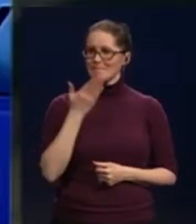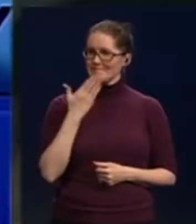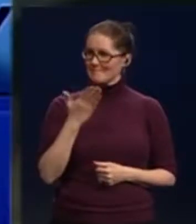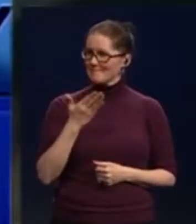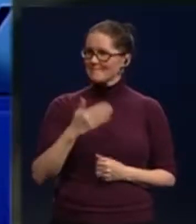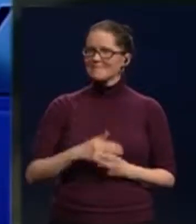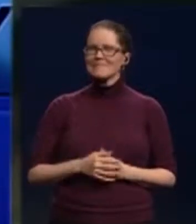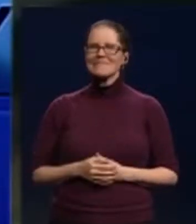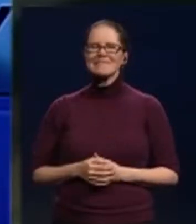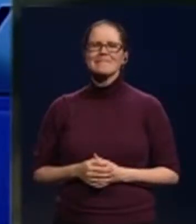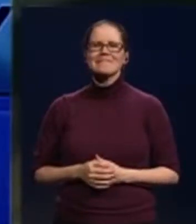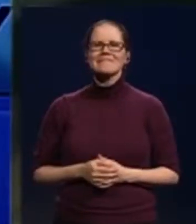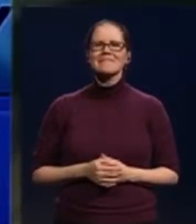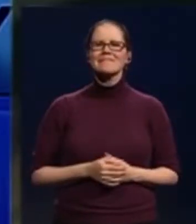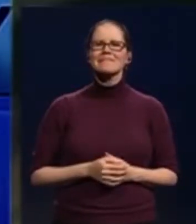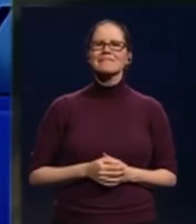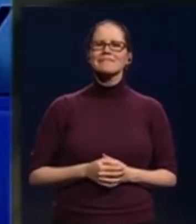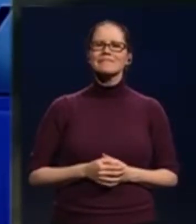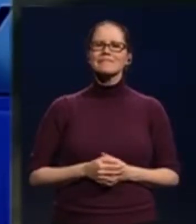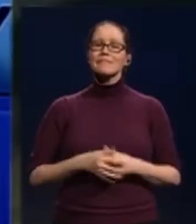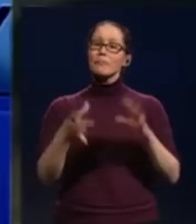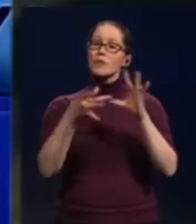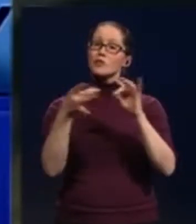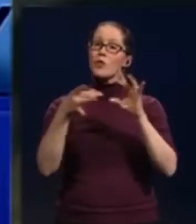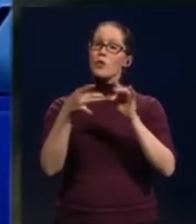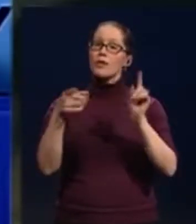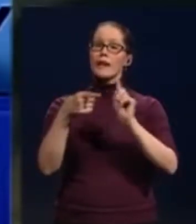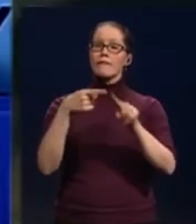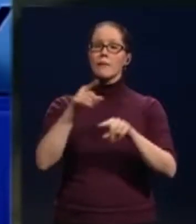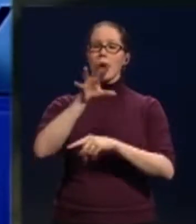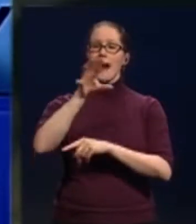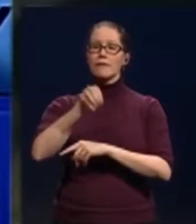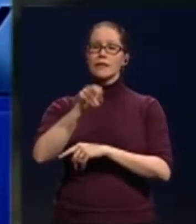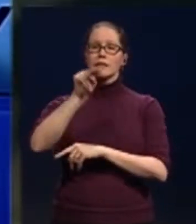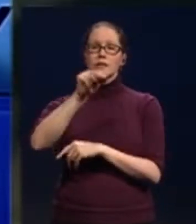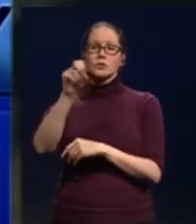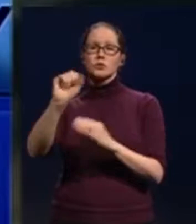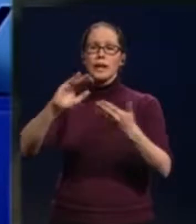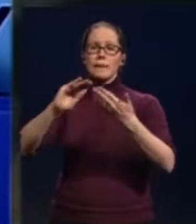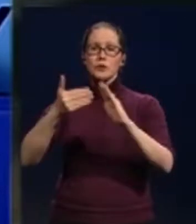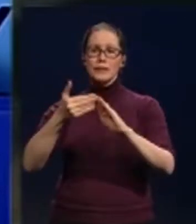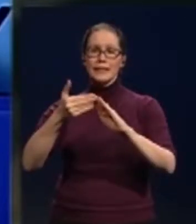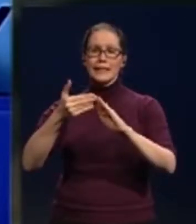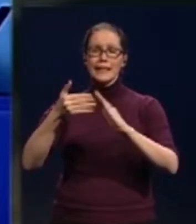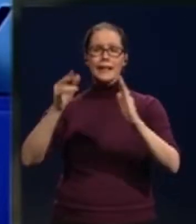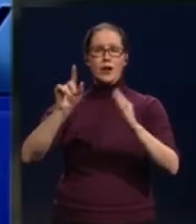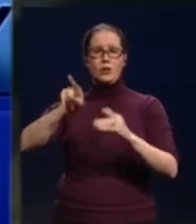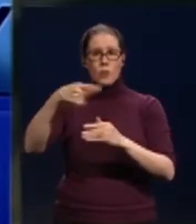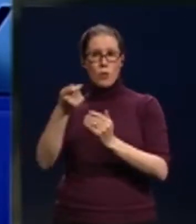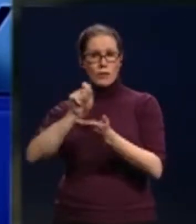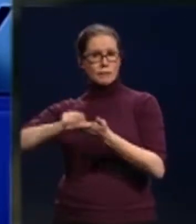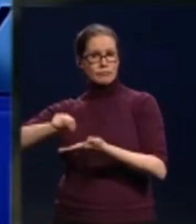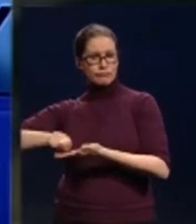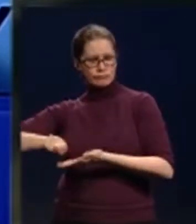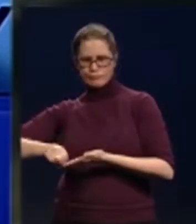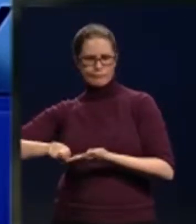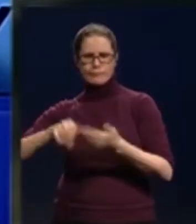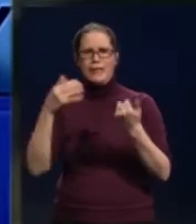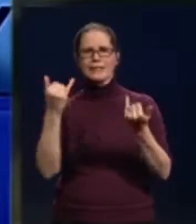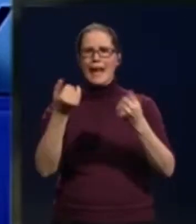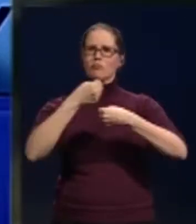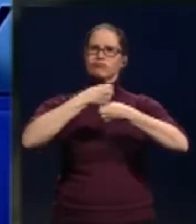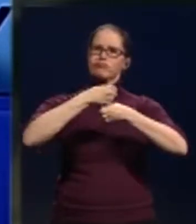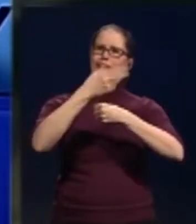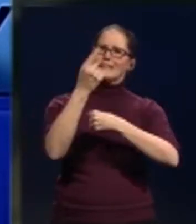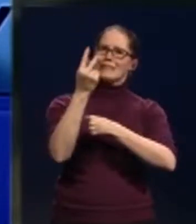Fall tales from the African Nova Scotian community are coming out of the history books and onto the TV screen. A new series is just wrapping up